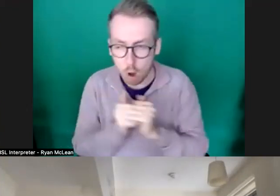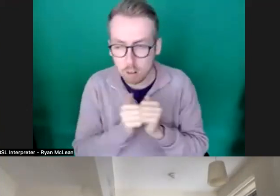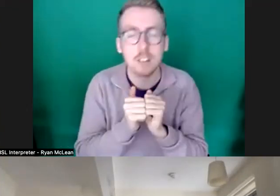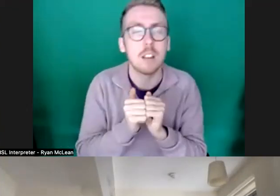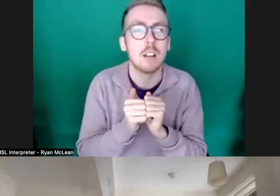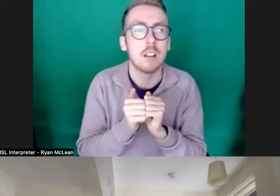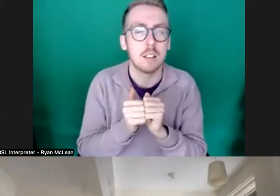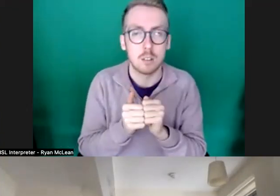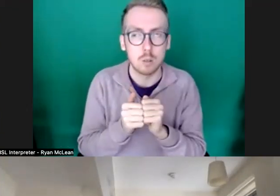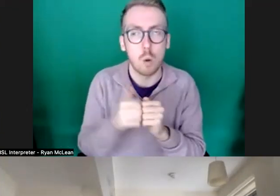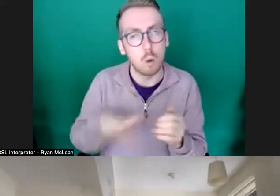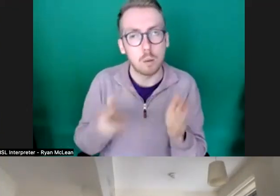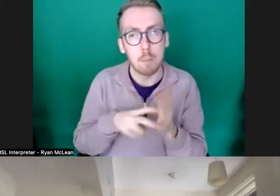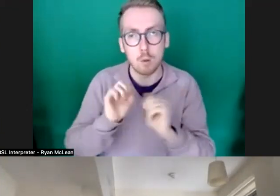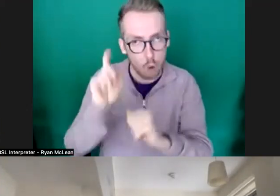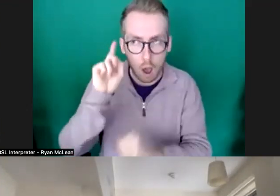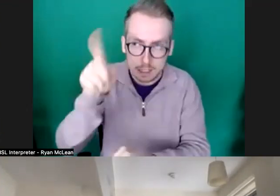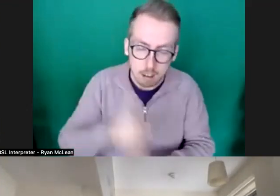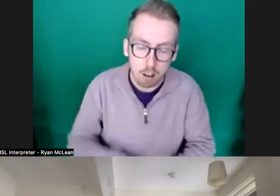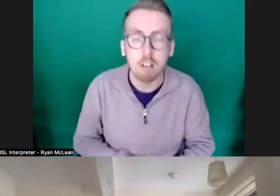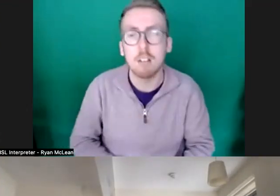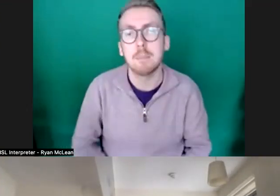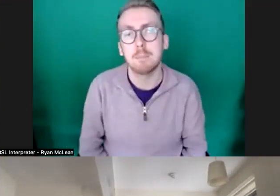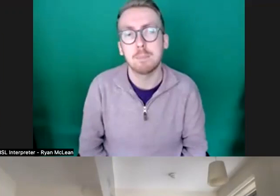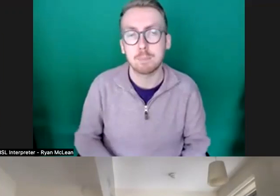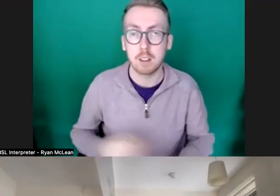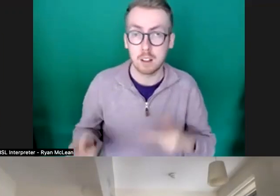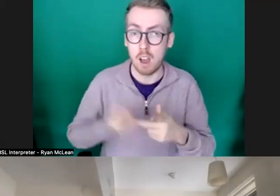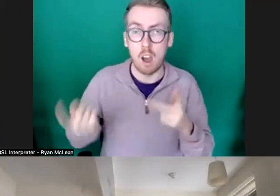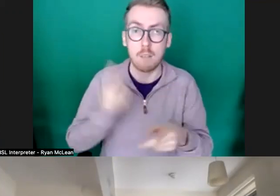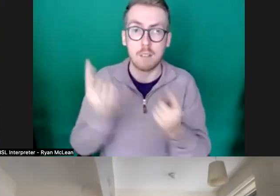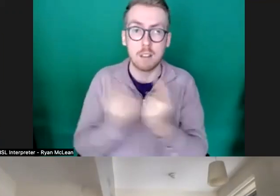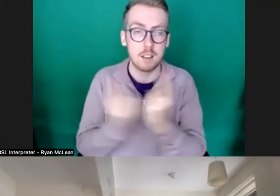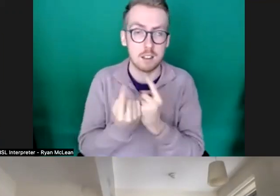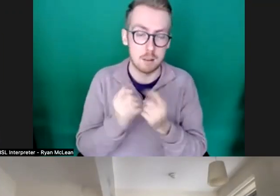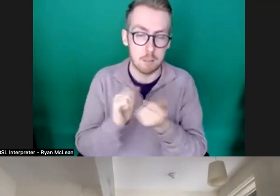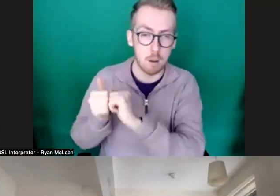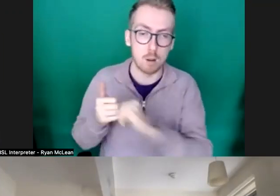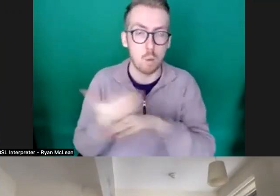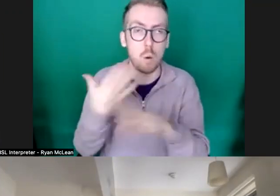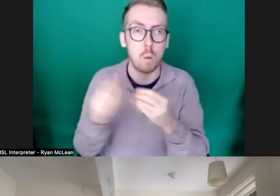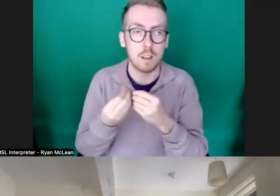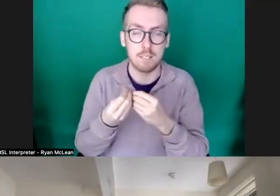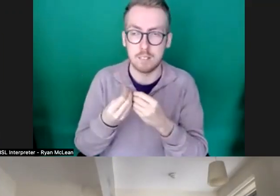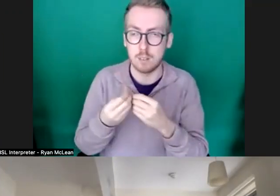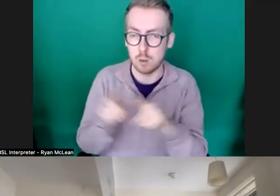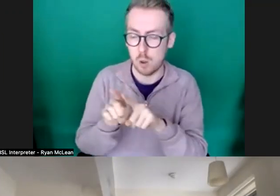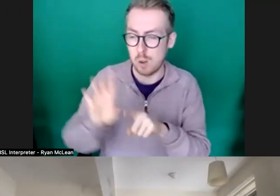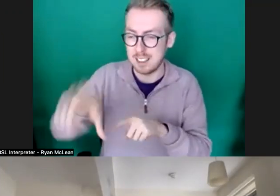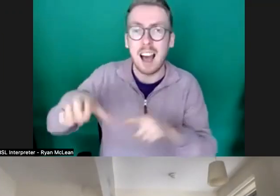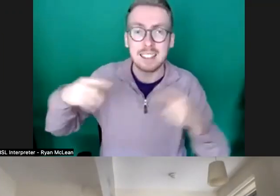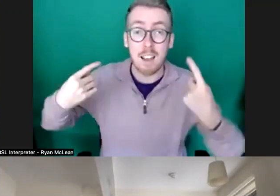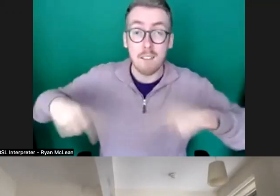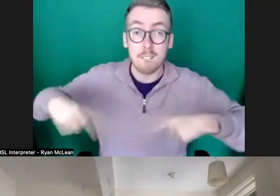able to book it um and the other thing that um the partners will be looking at is sort of the availability of sites as well